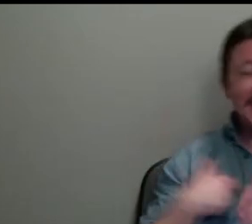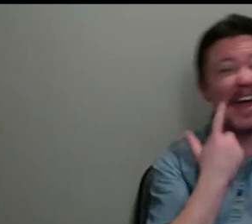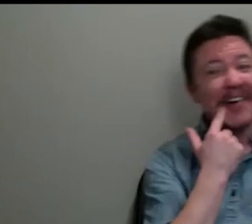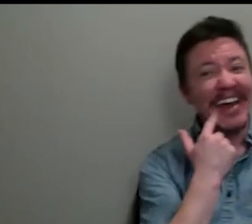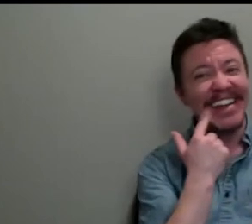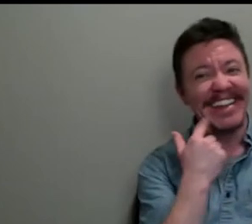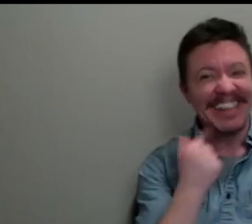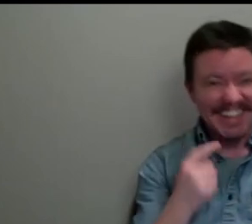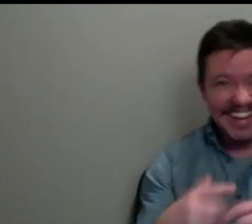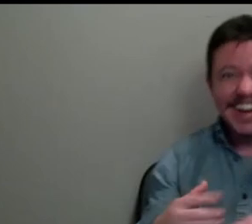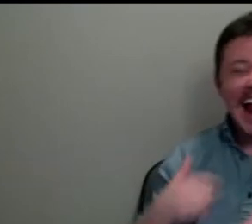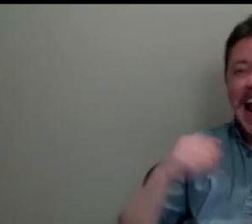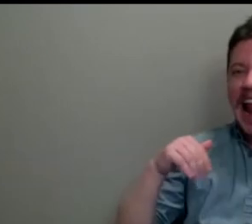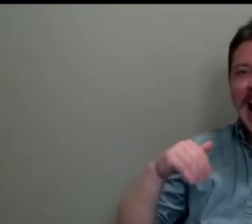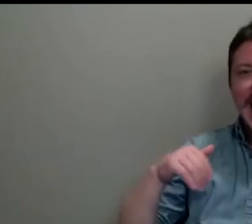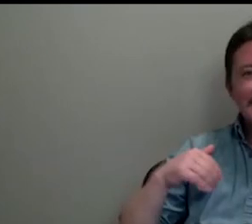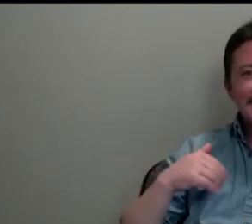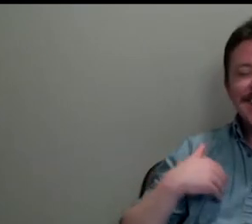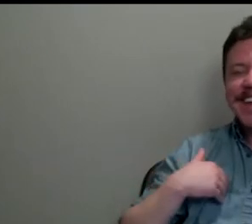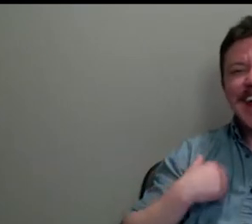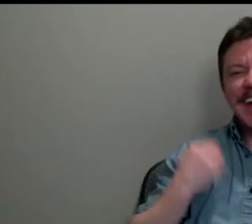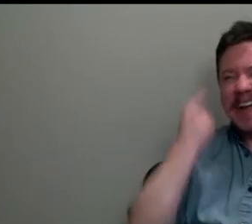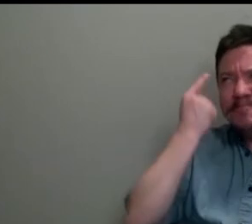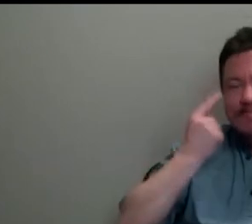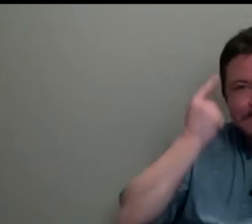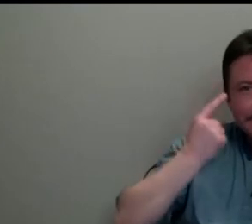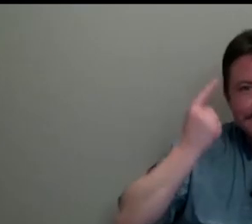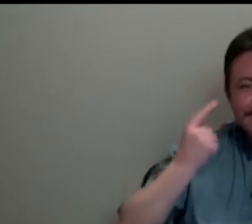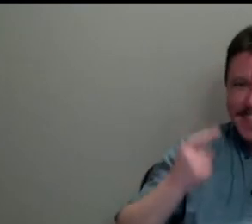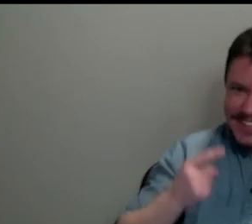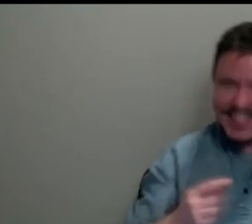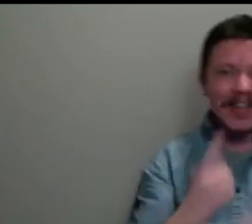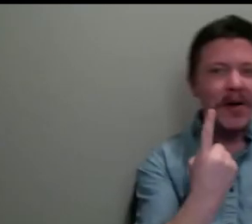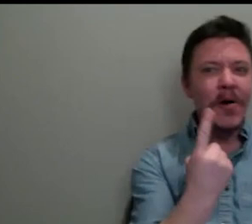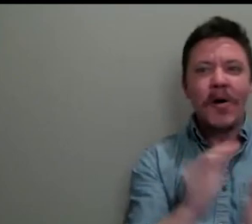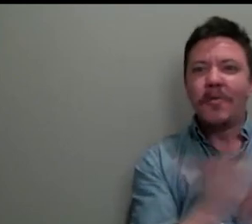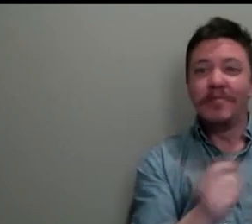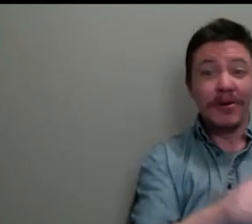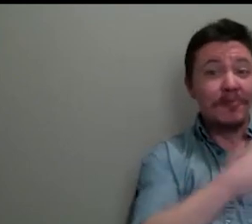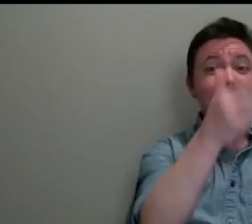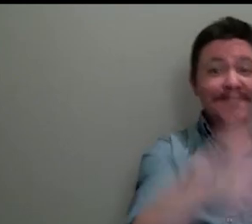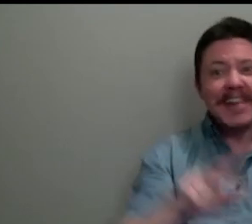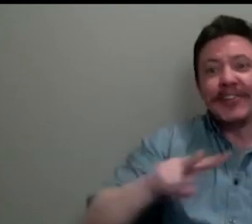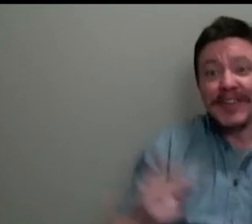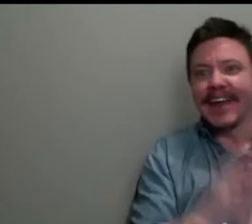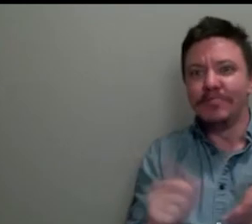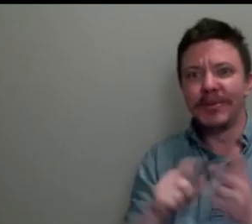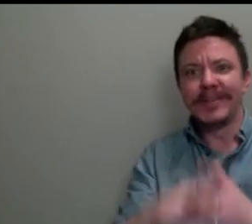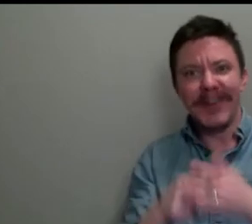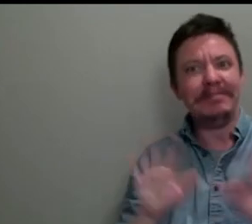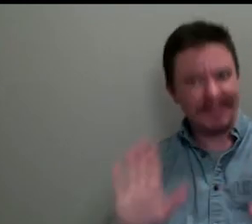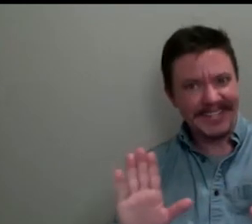I haven't got to the stage of thinking about it quite in one book at a time. I was also really